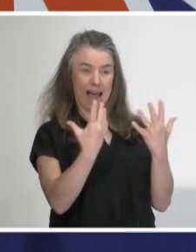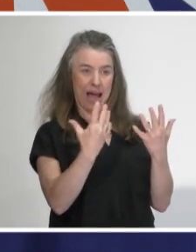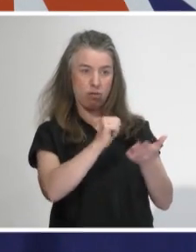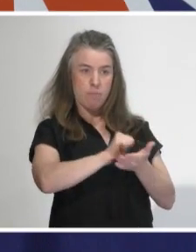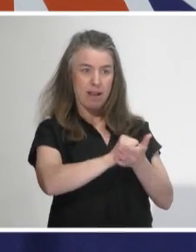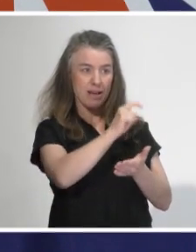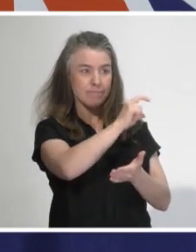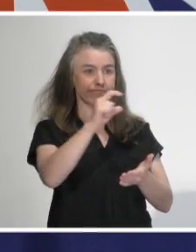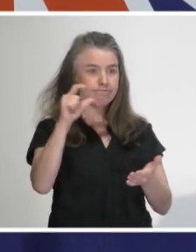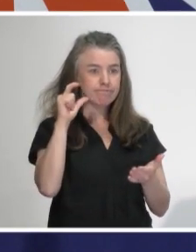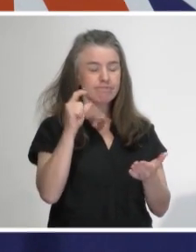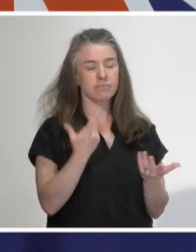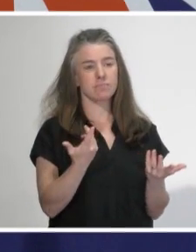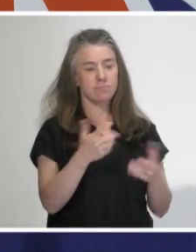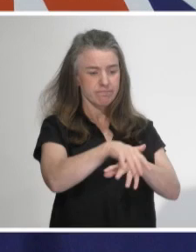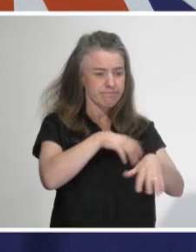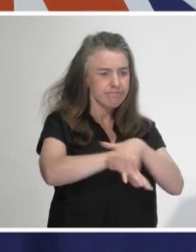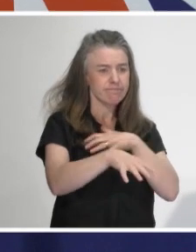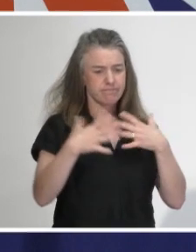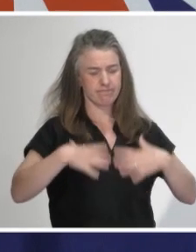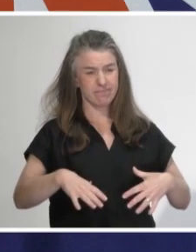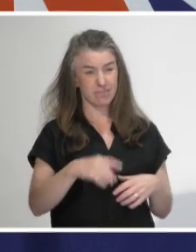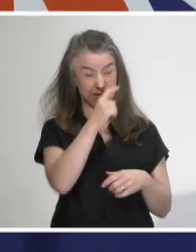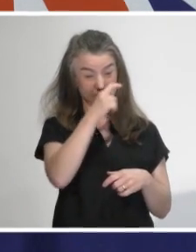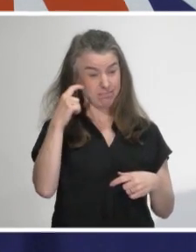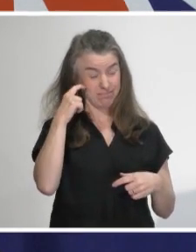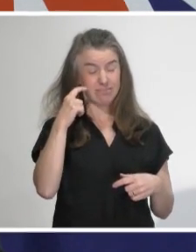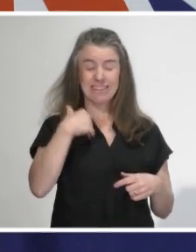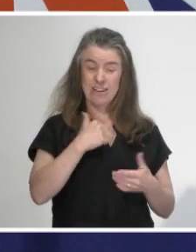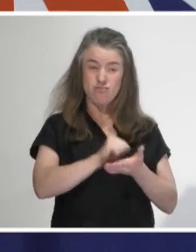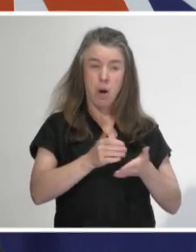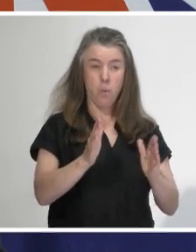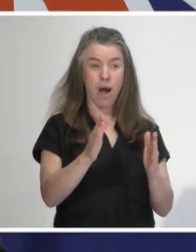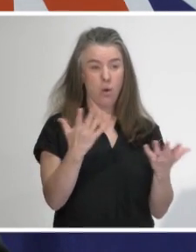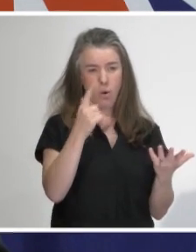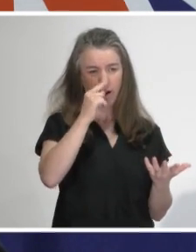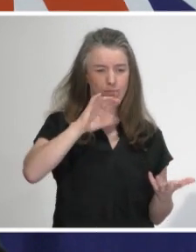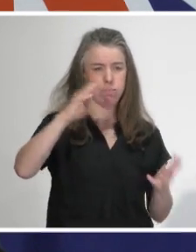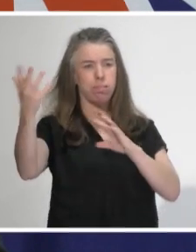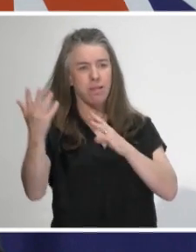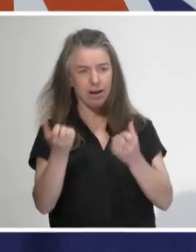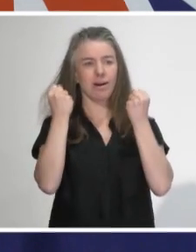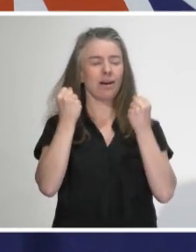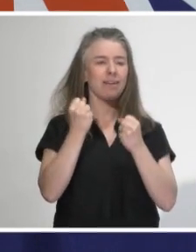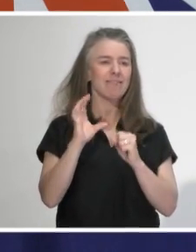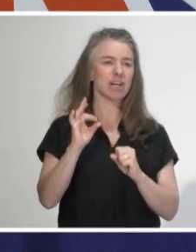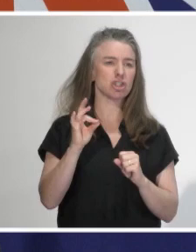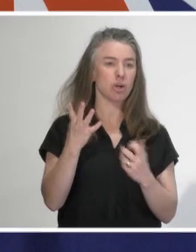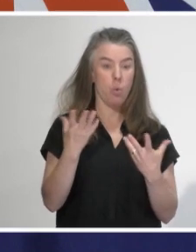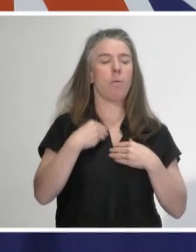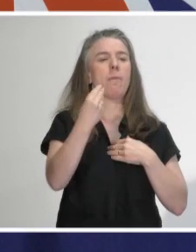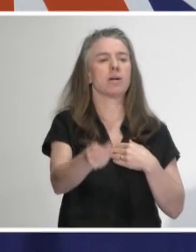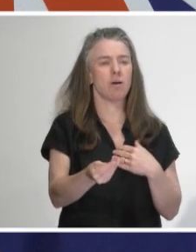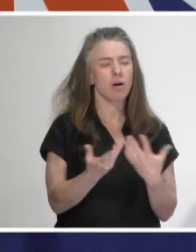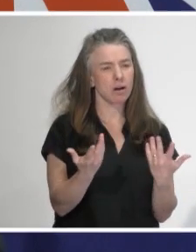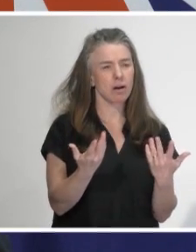using a face mask, a simple surgical face mask has to be done properly. So that's part of the action now is to just make sure. And